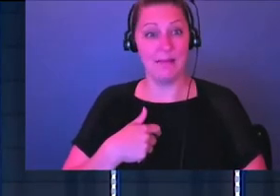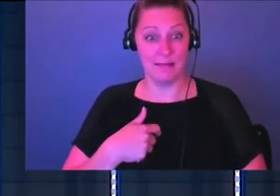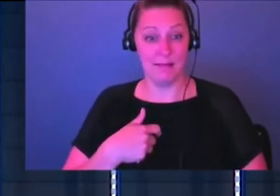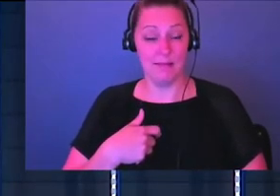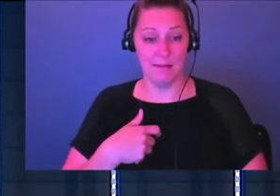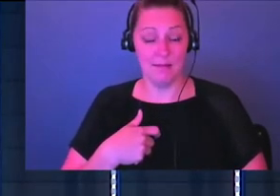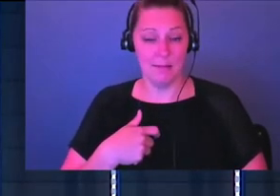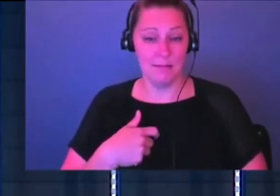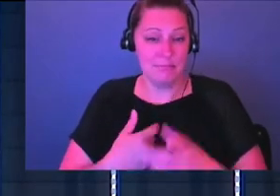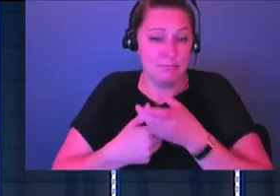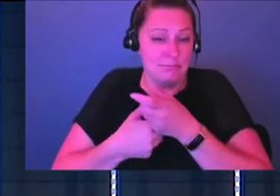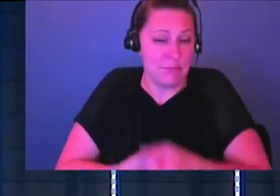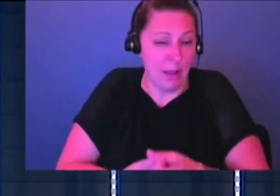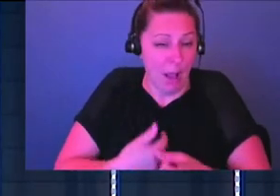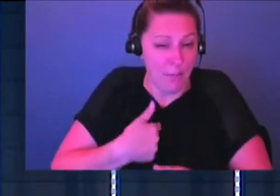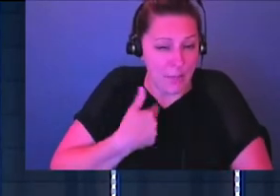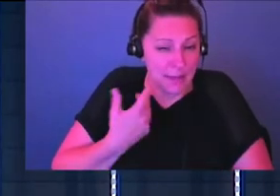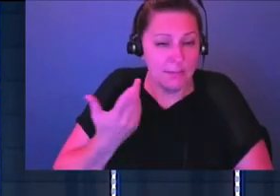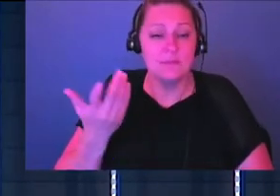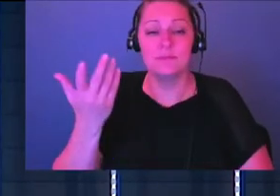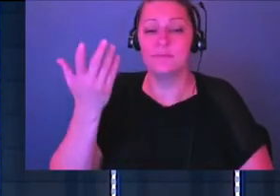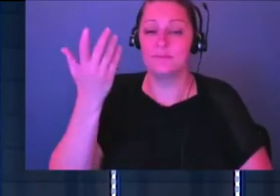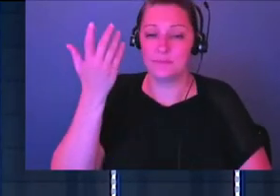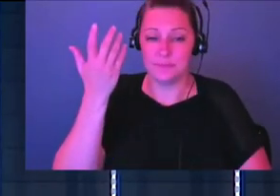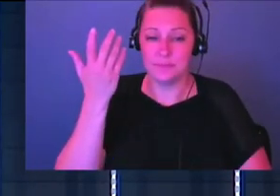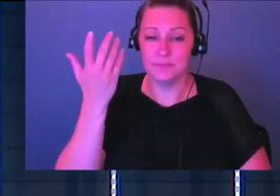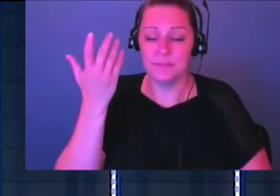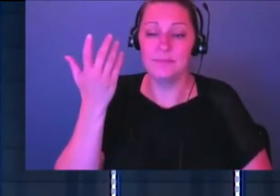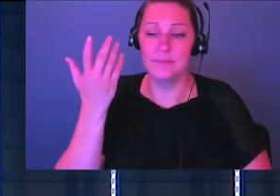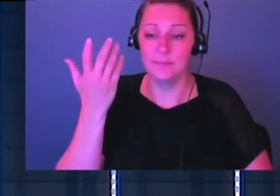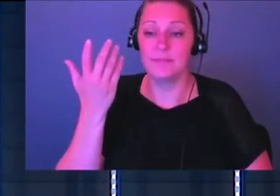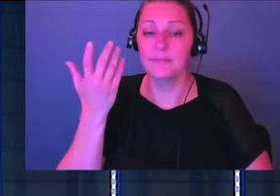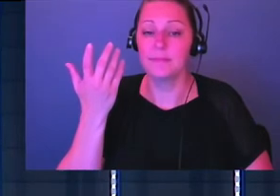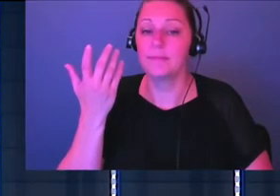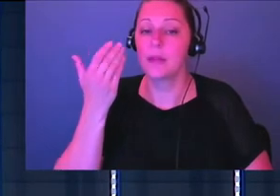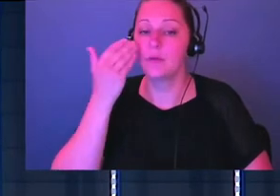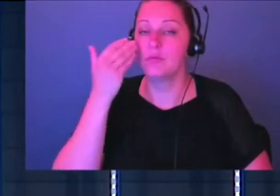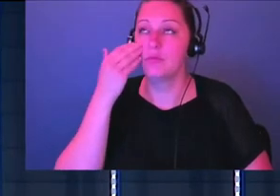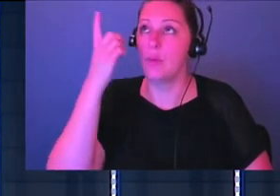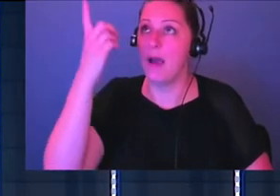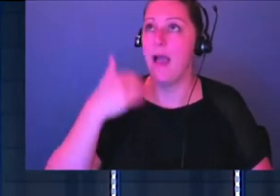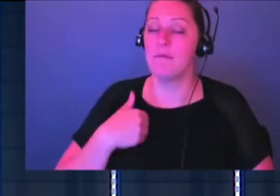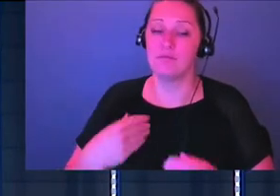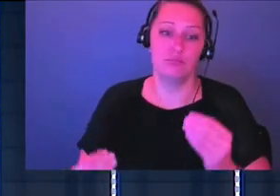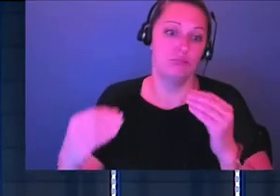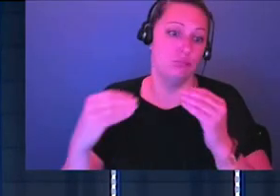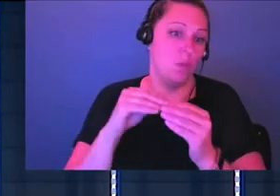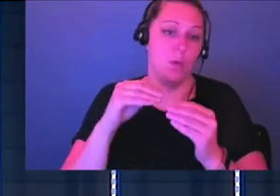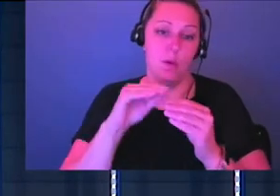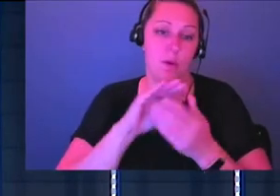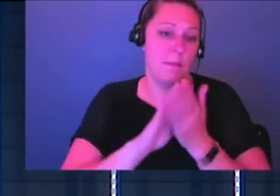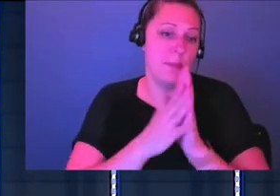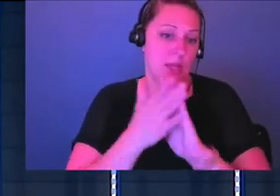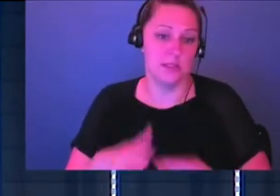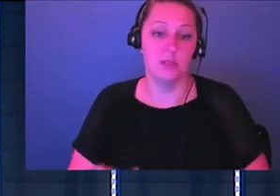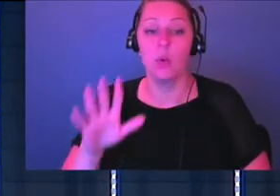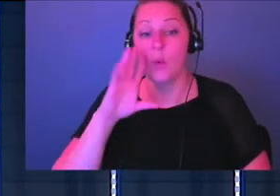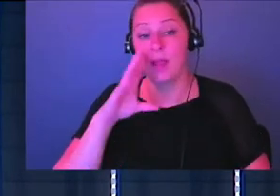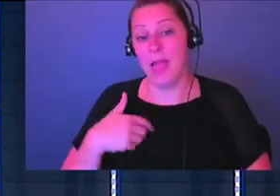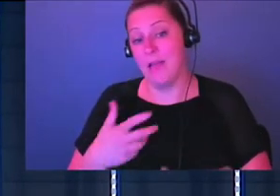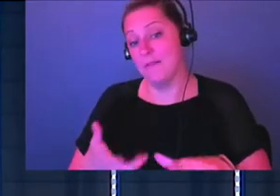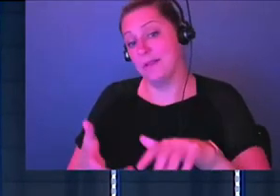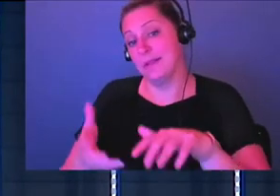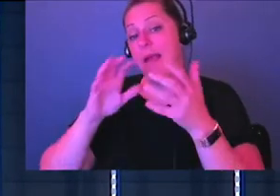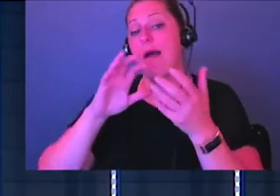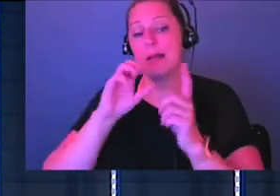more peace in the world than I ever have before. And he wants to do that for all of us because those chaotic seasons will come. Those chaotic situations and